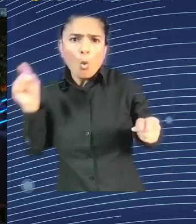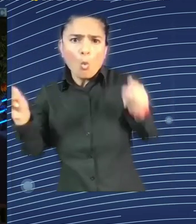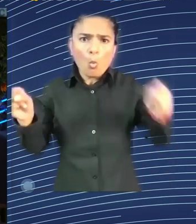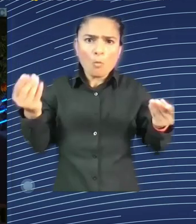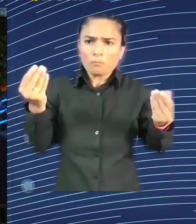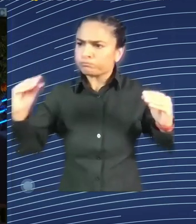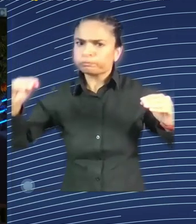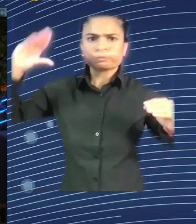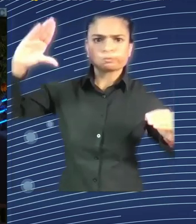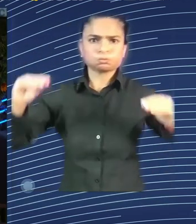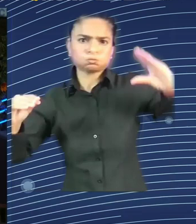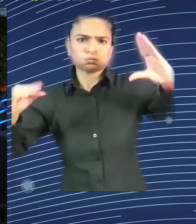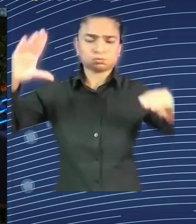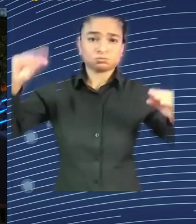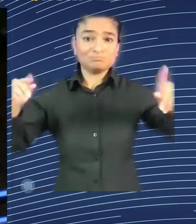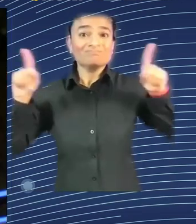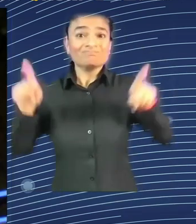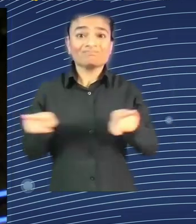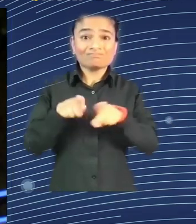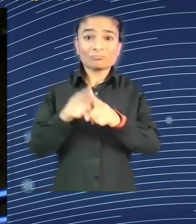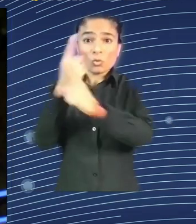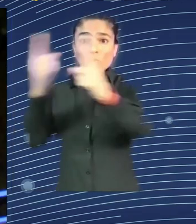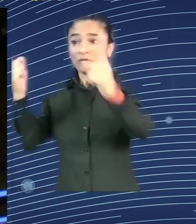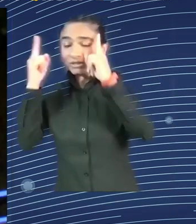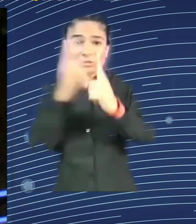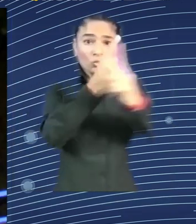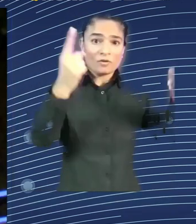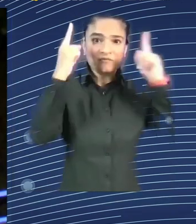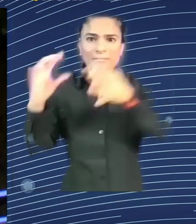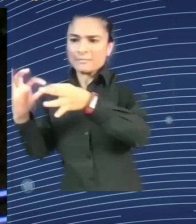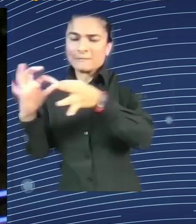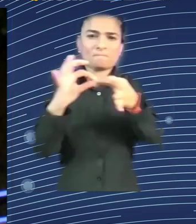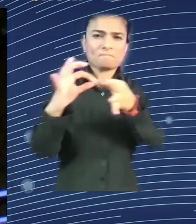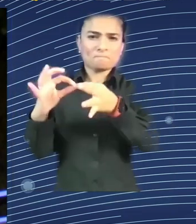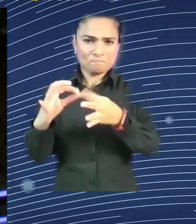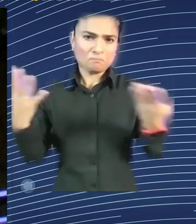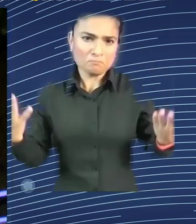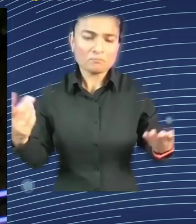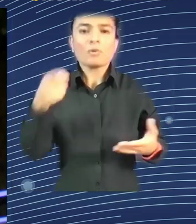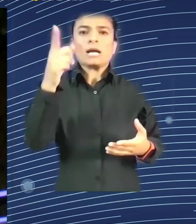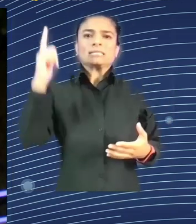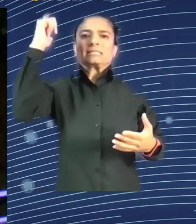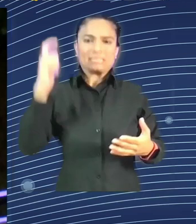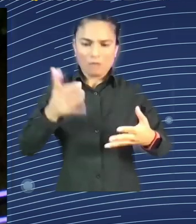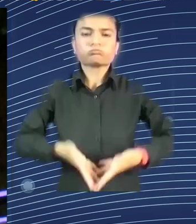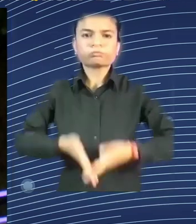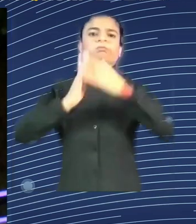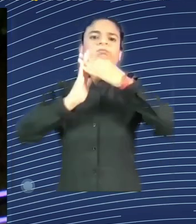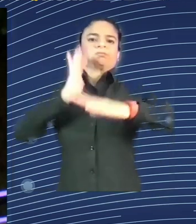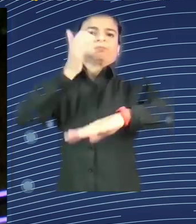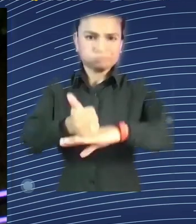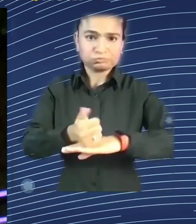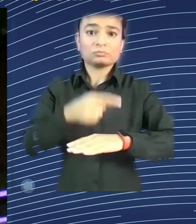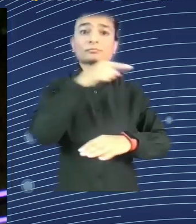but also in many other places, are functioning. Here, I think, we still are, in some areas, lagging behind.